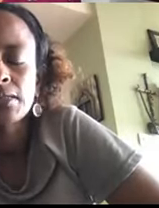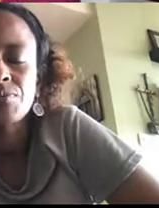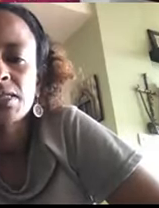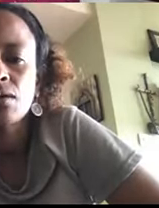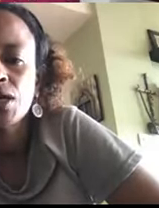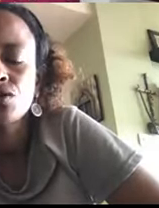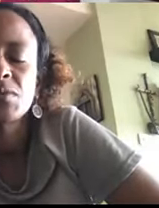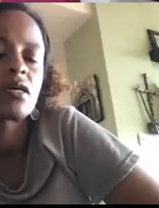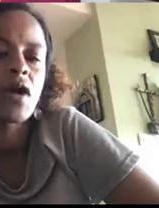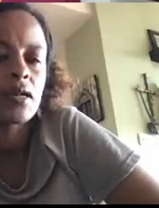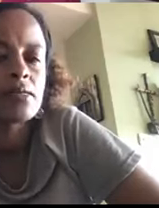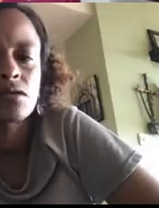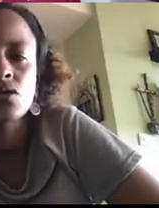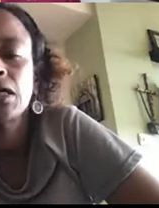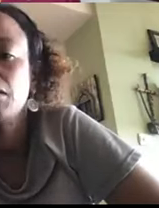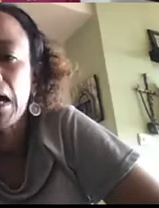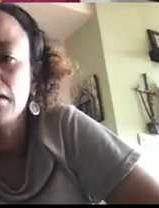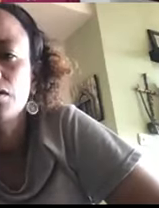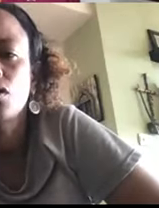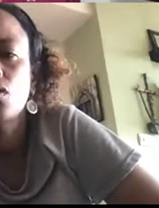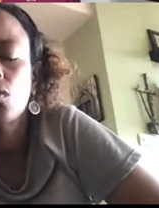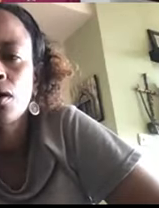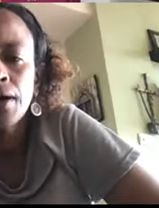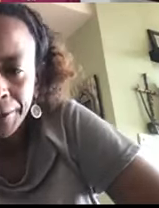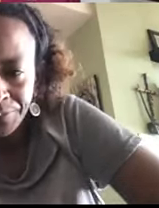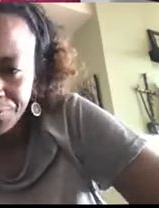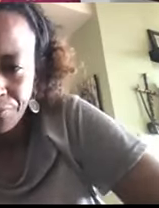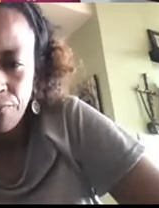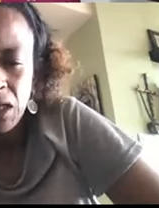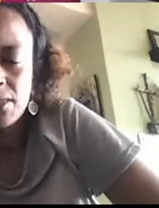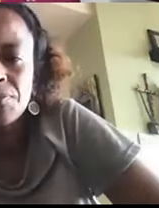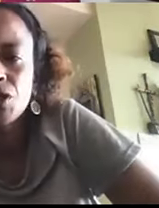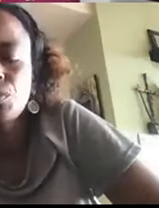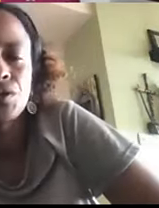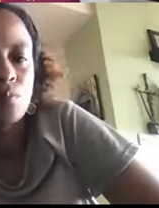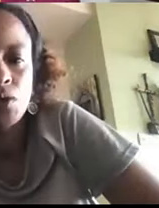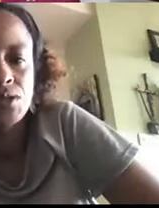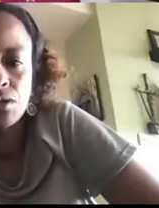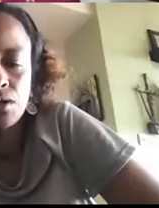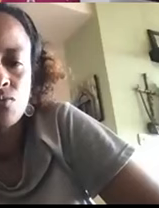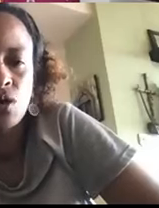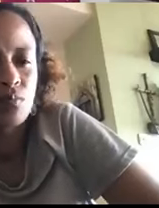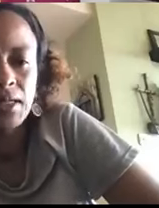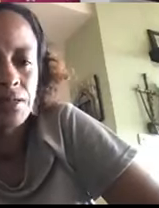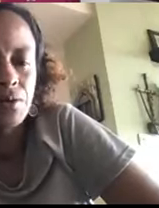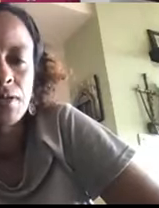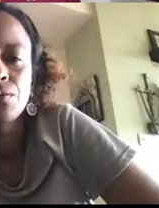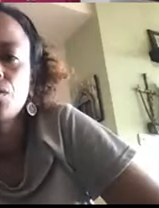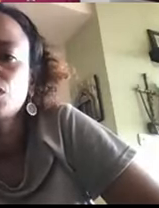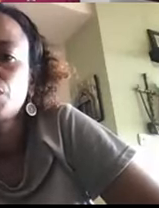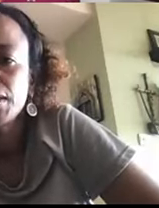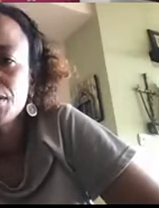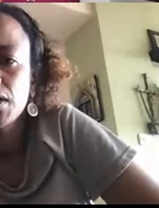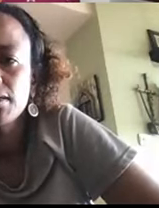just in the same way as domestic violence, and it's not any milder or something to put in a box. So I completely agree with